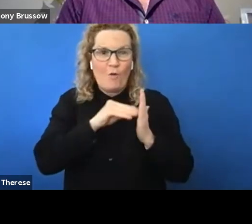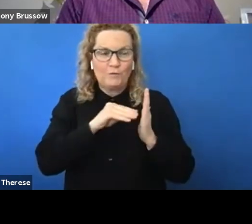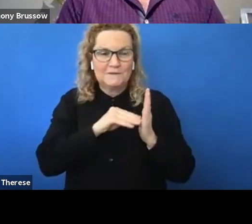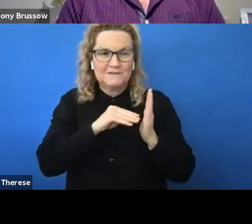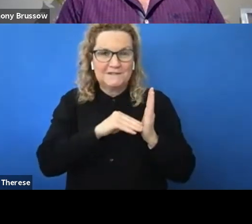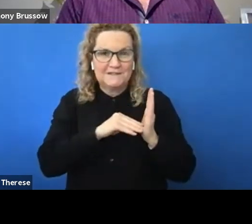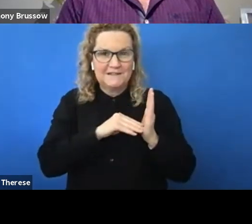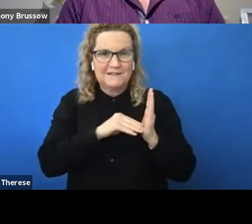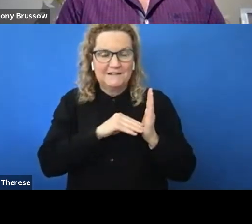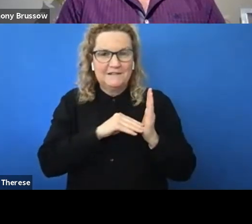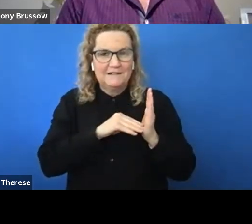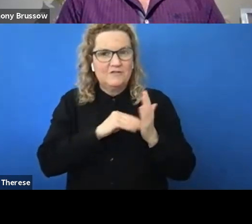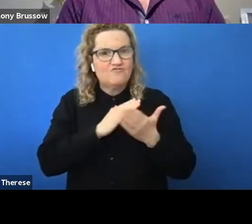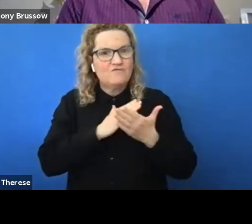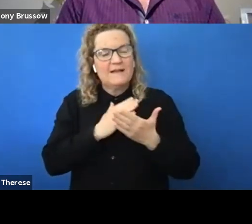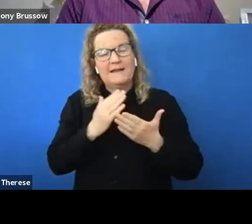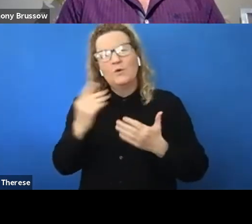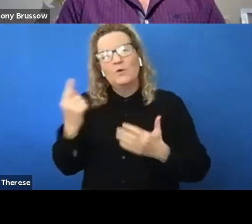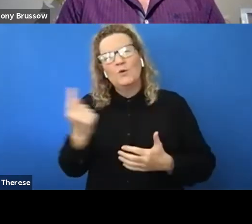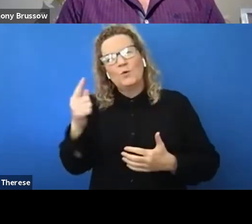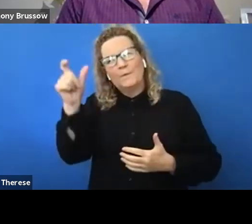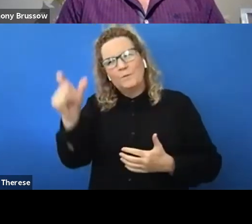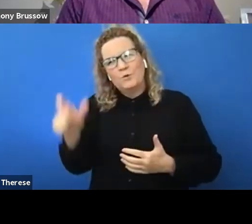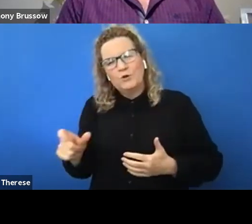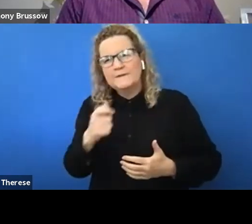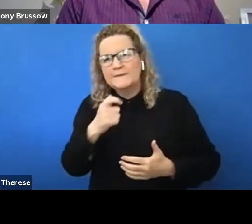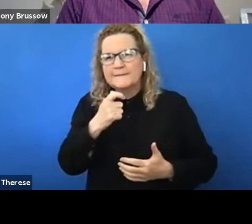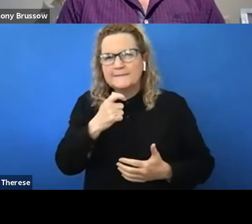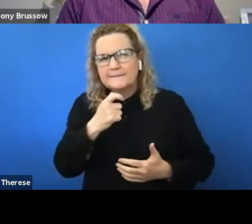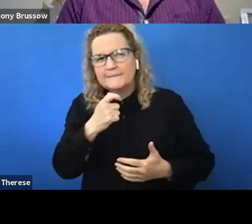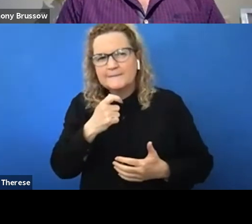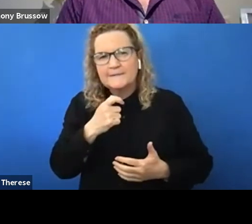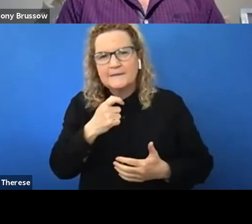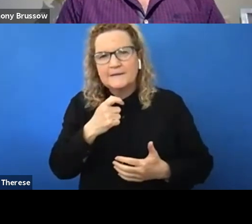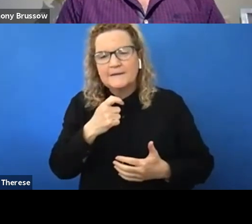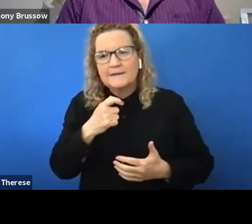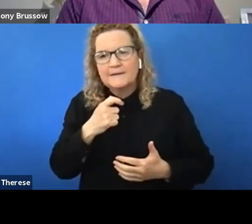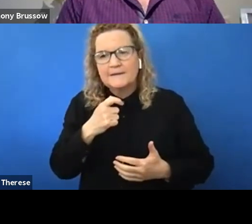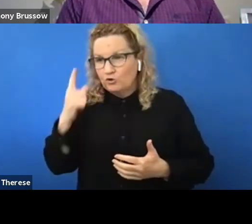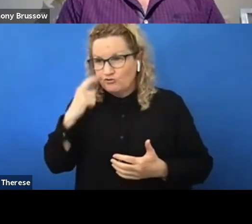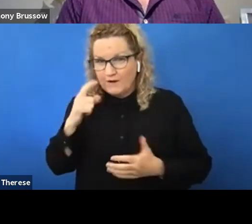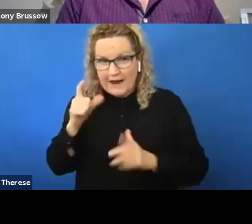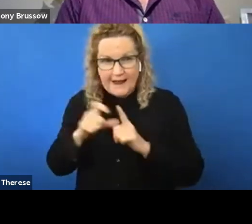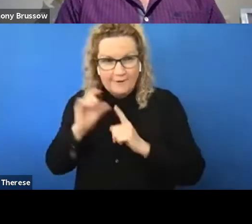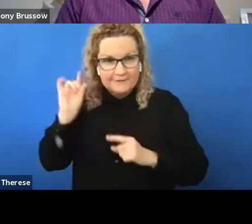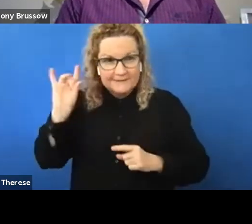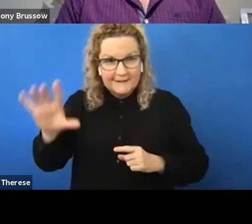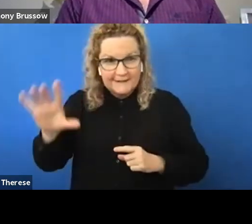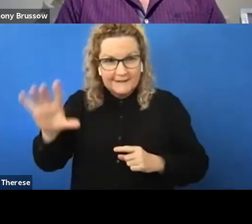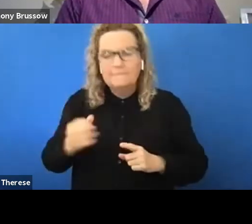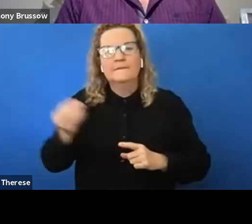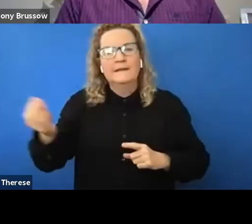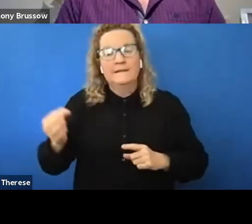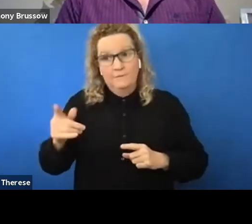depended on the person and how much effort I thought they were putting in as to whether